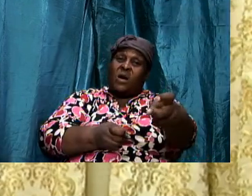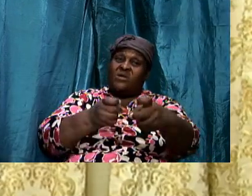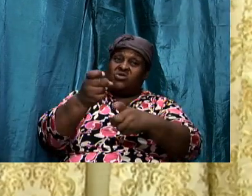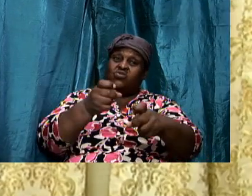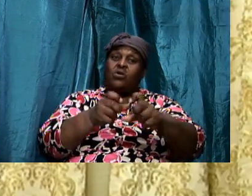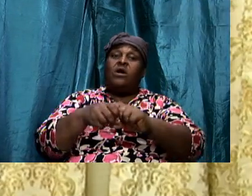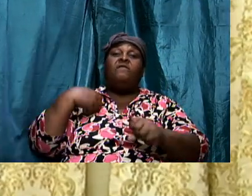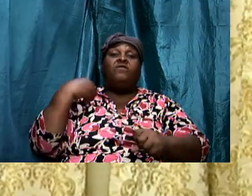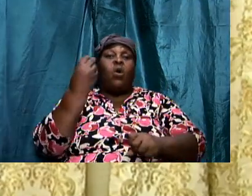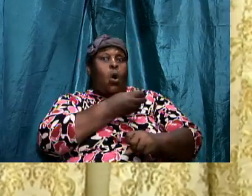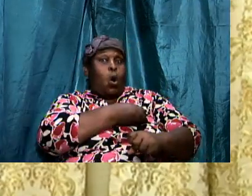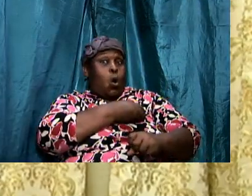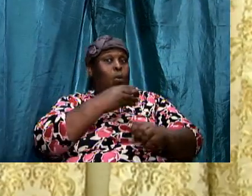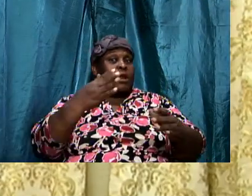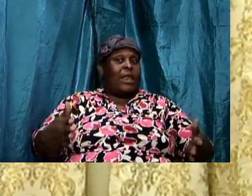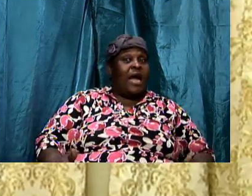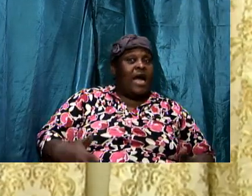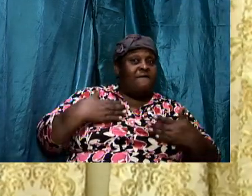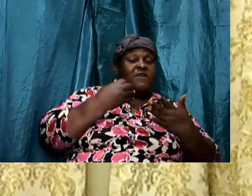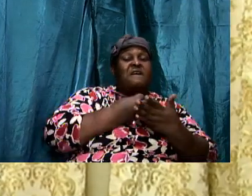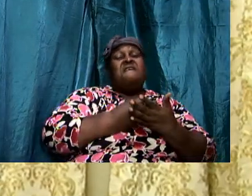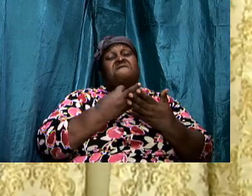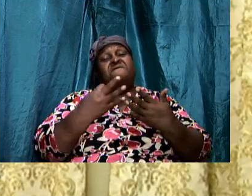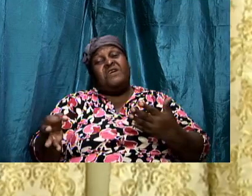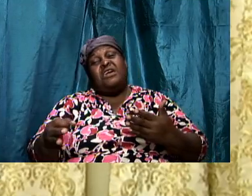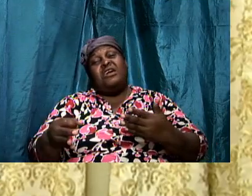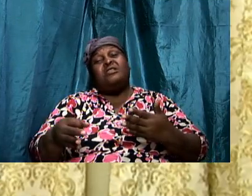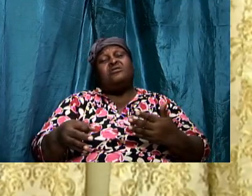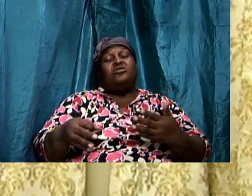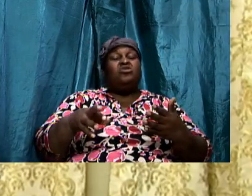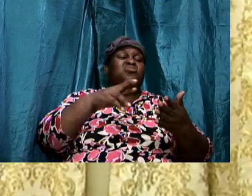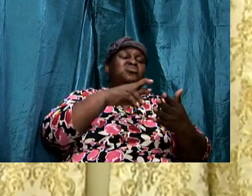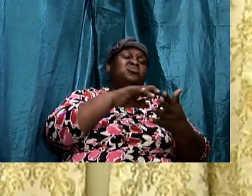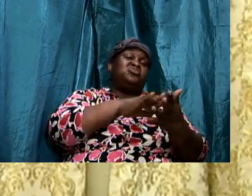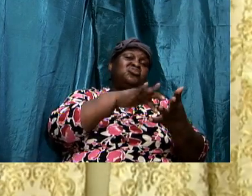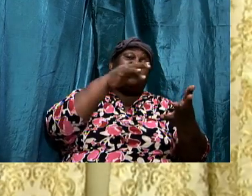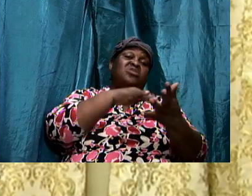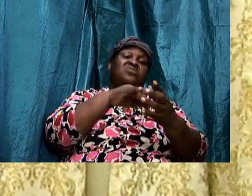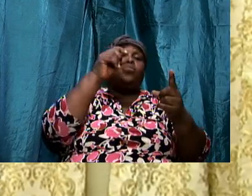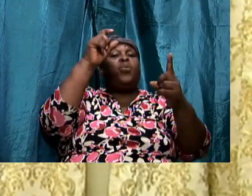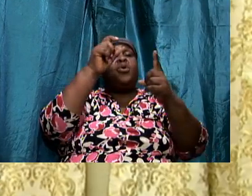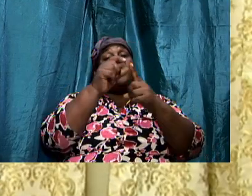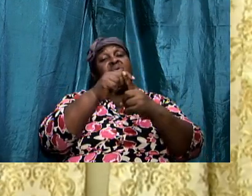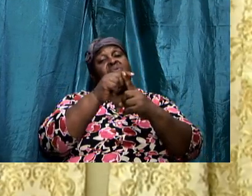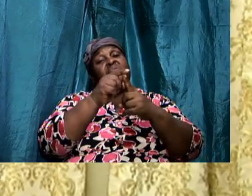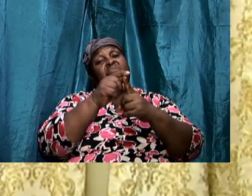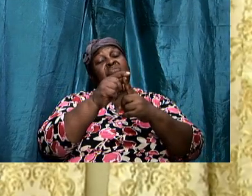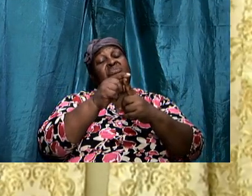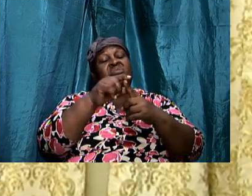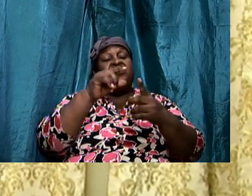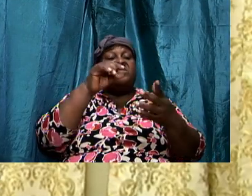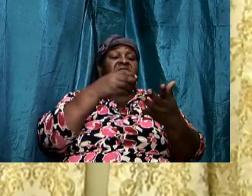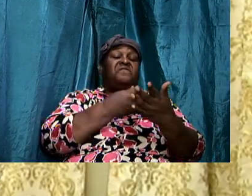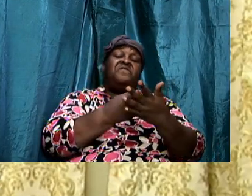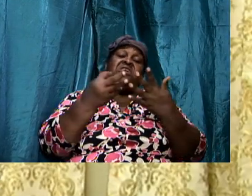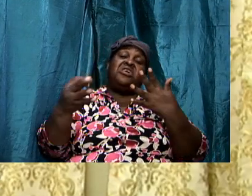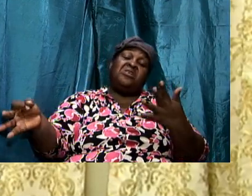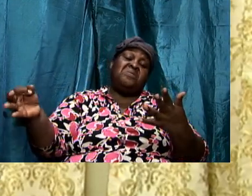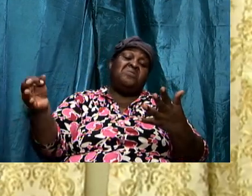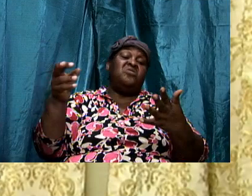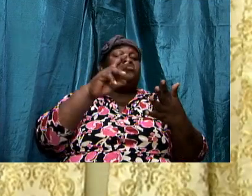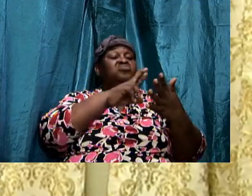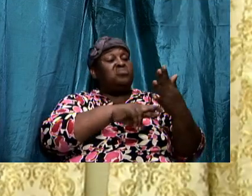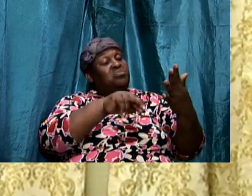access we fail to pray and get into the word and as a result we open up and and this is why